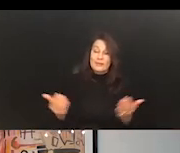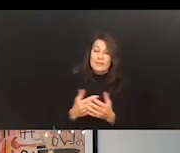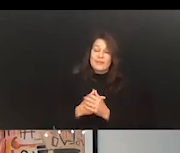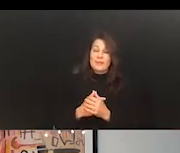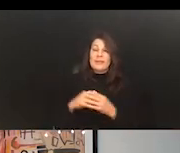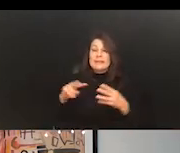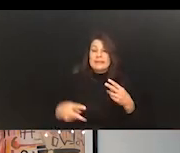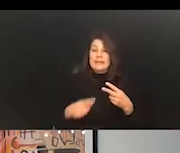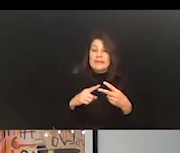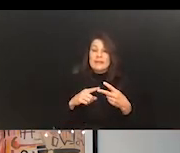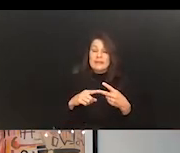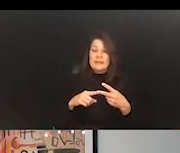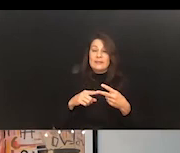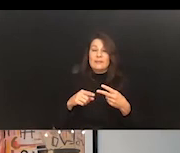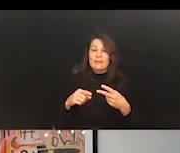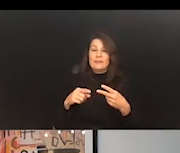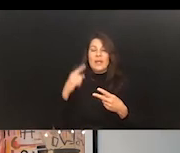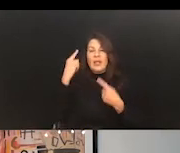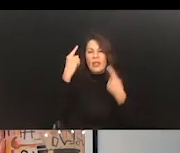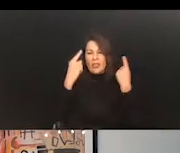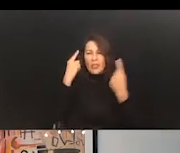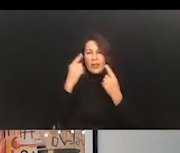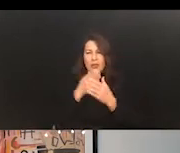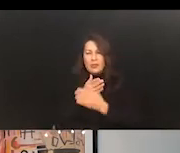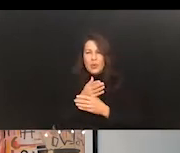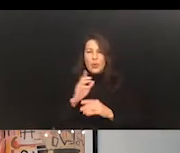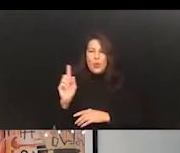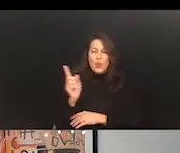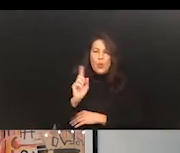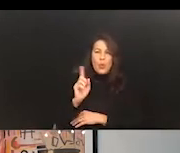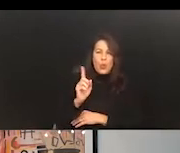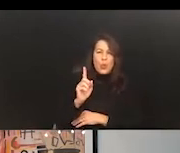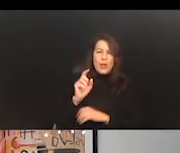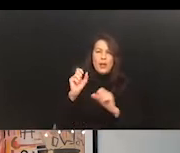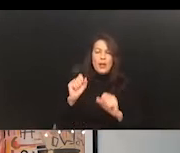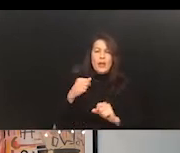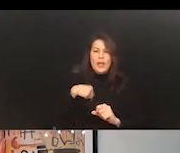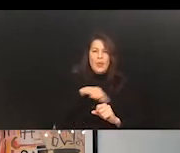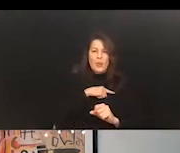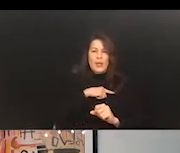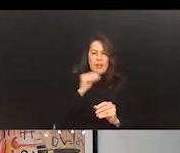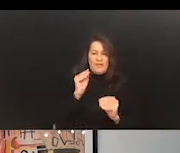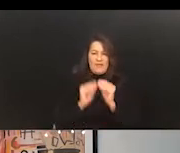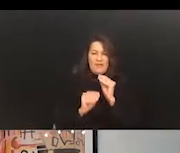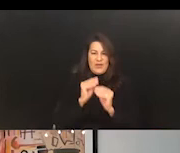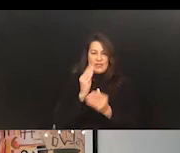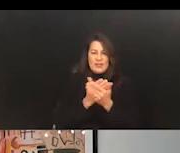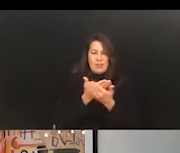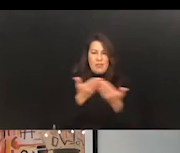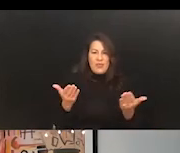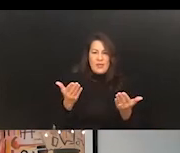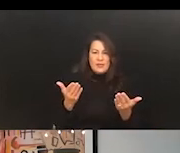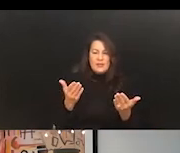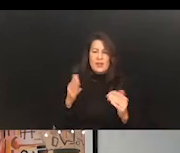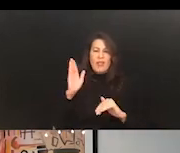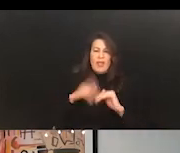second is, is then thinking through where can, where, where along the line, can we fix some things rather than just throw up